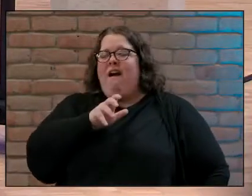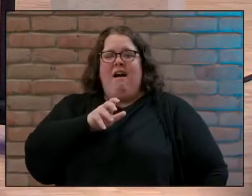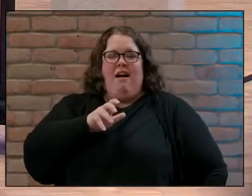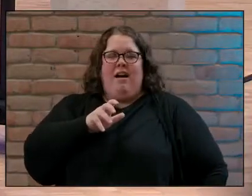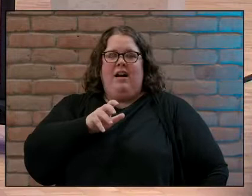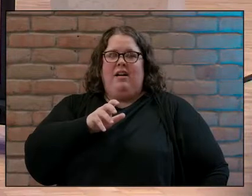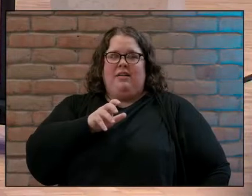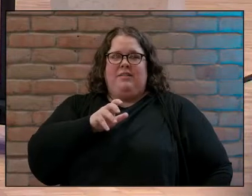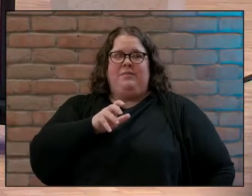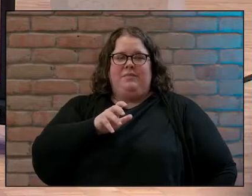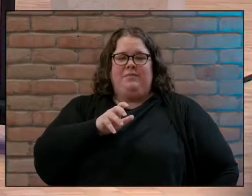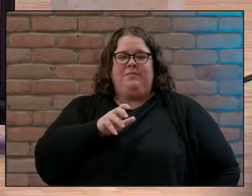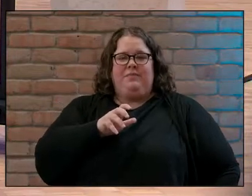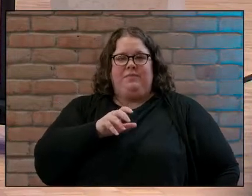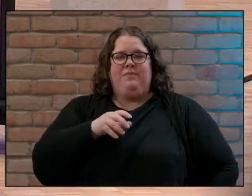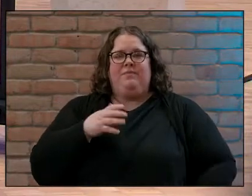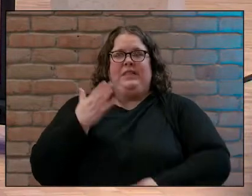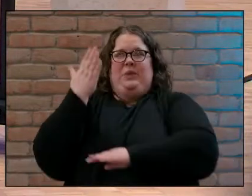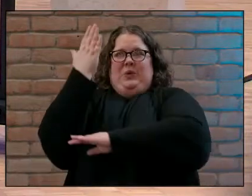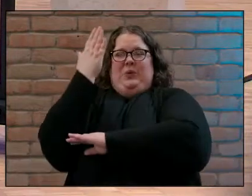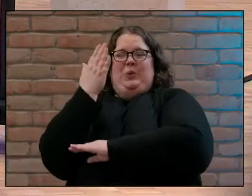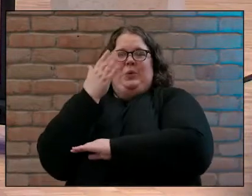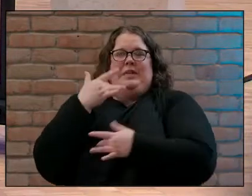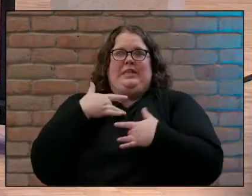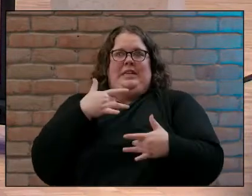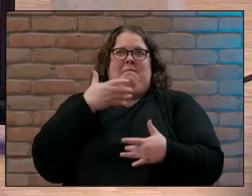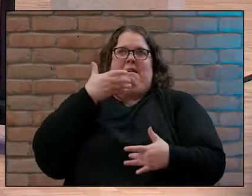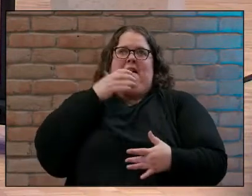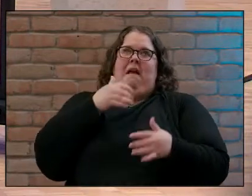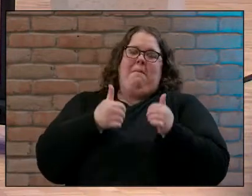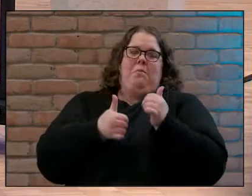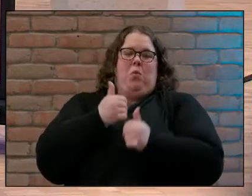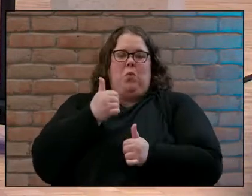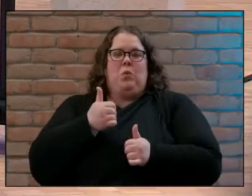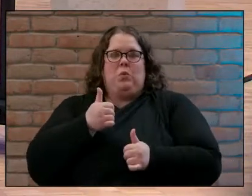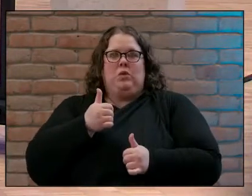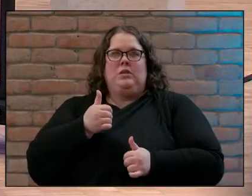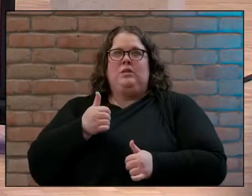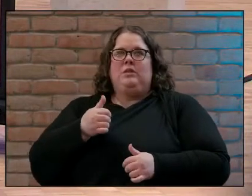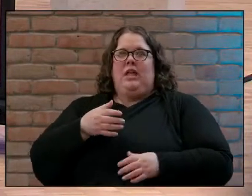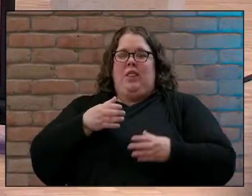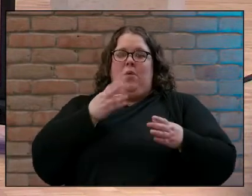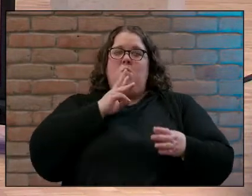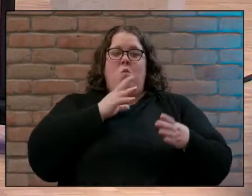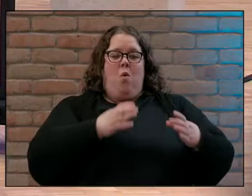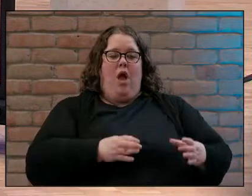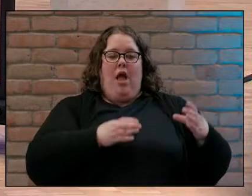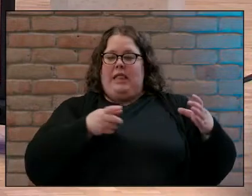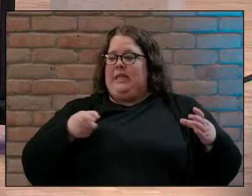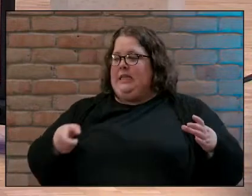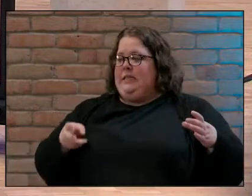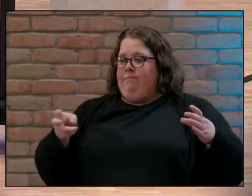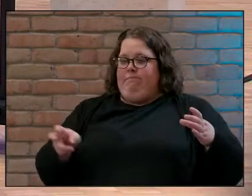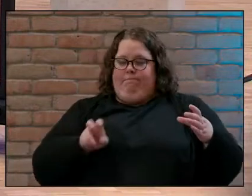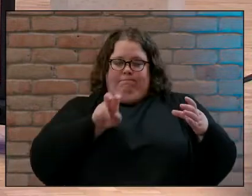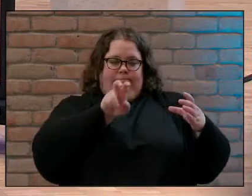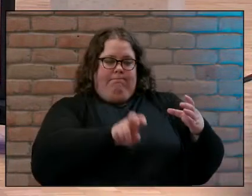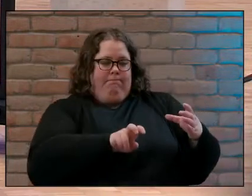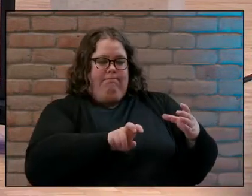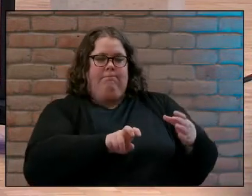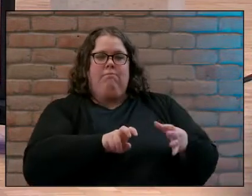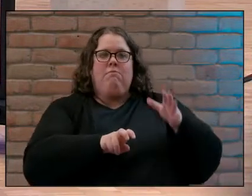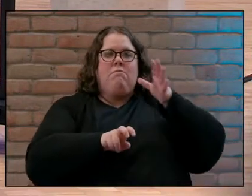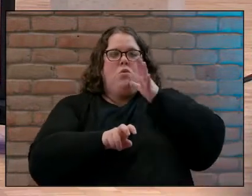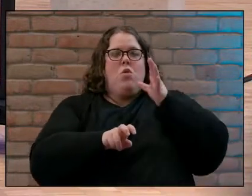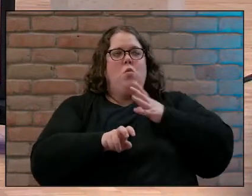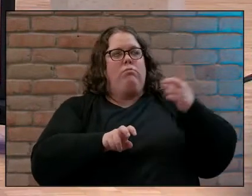least moving into the hottest time of the day and he sat down by the well now the woman comes out to collect